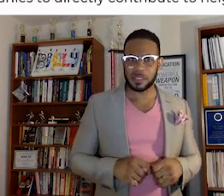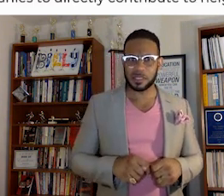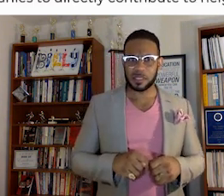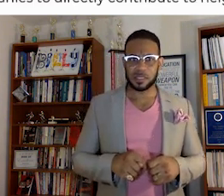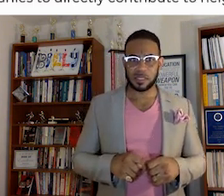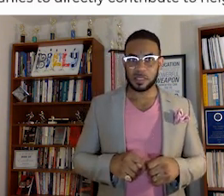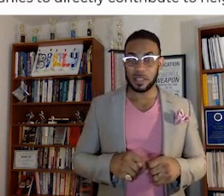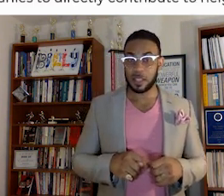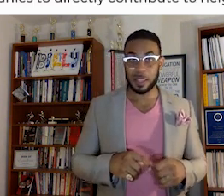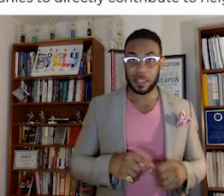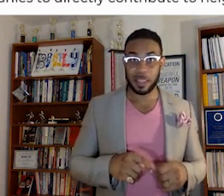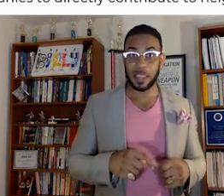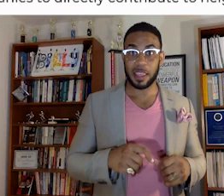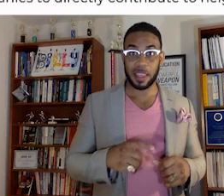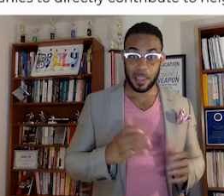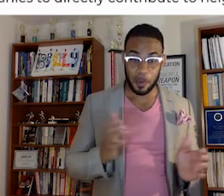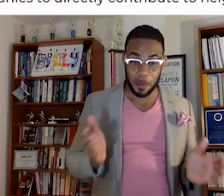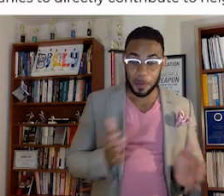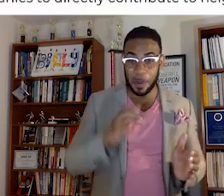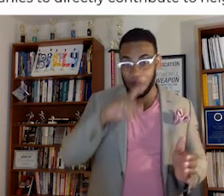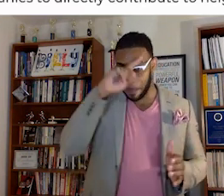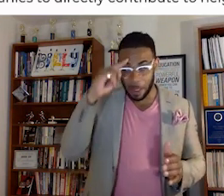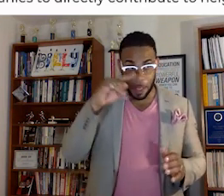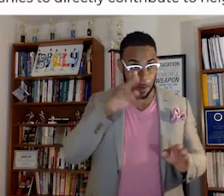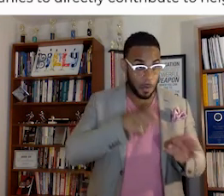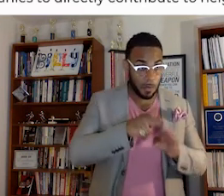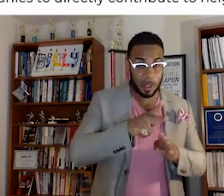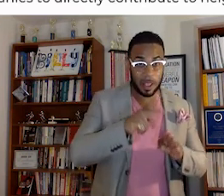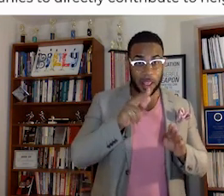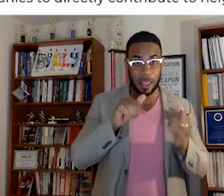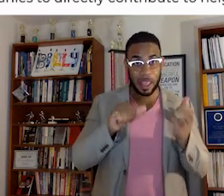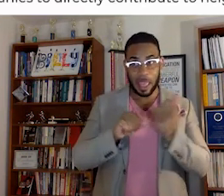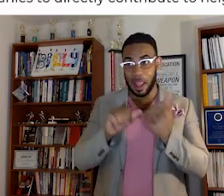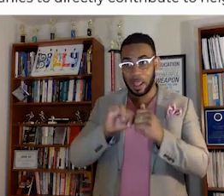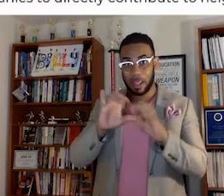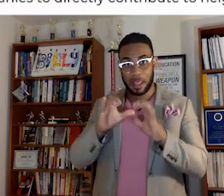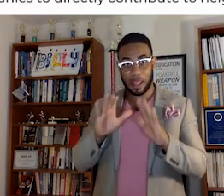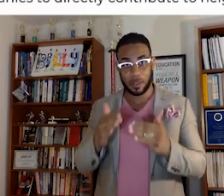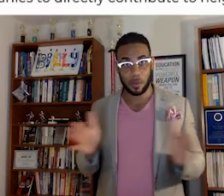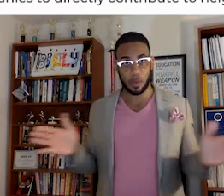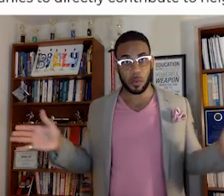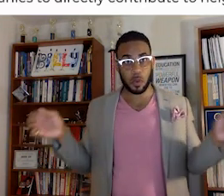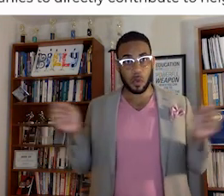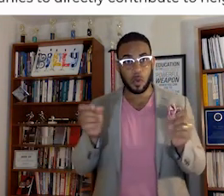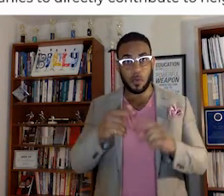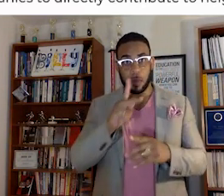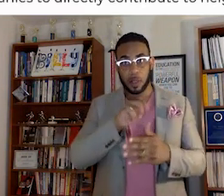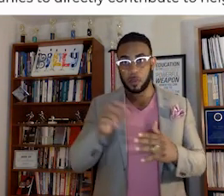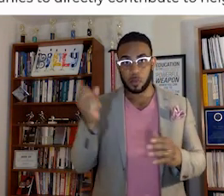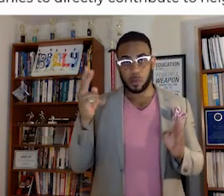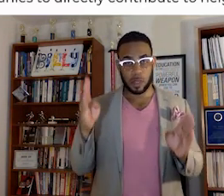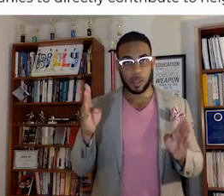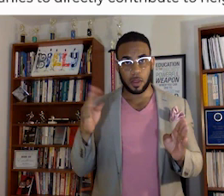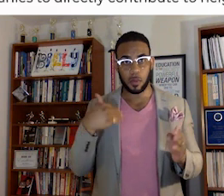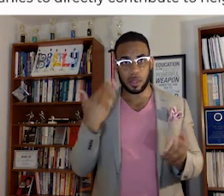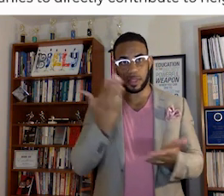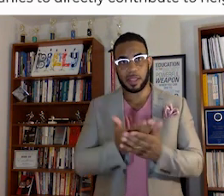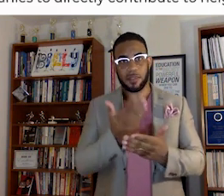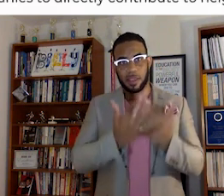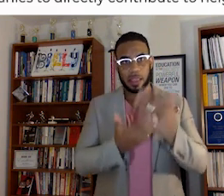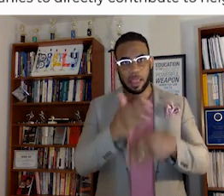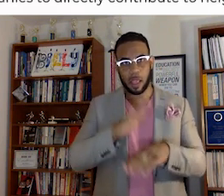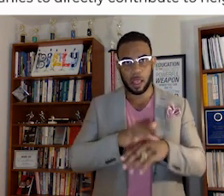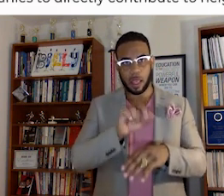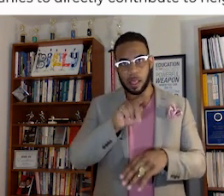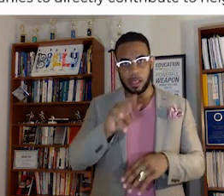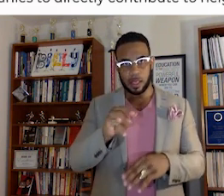and we embed black professionals and allies in the classroom from K through 12, and we deliver hands on